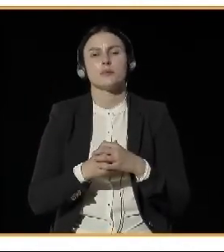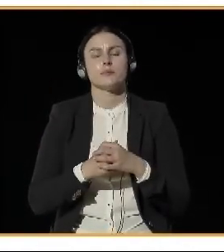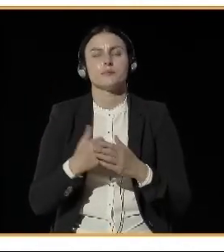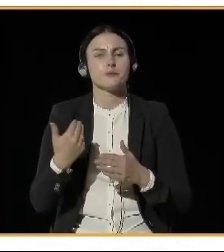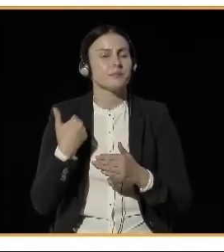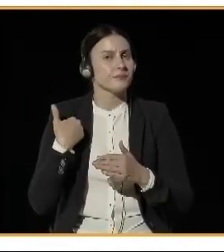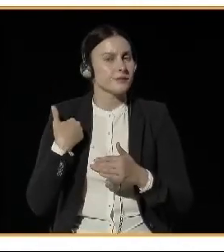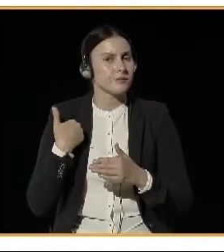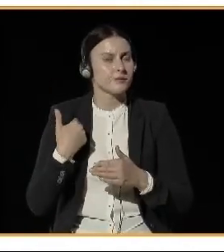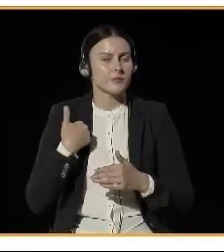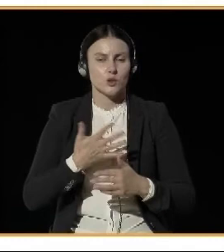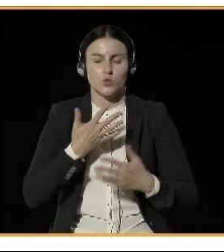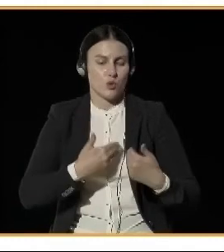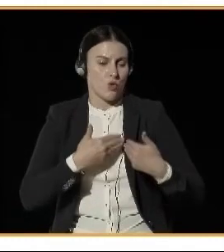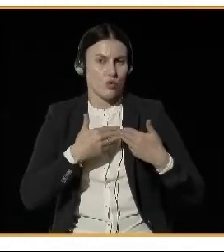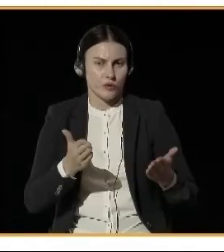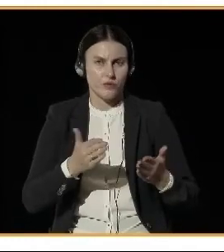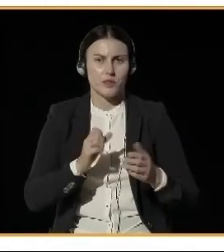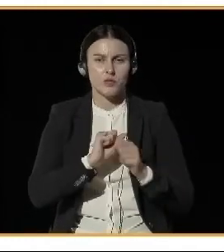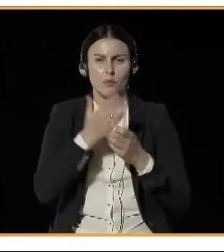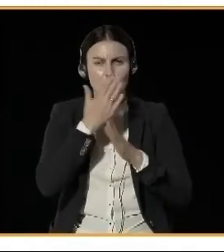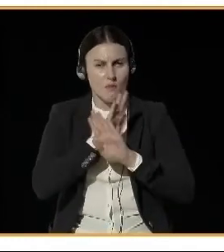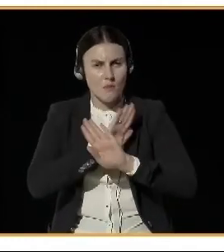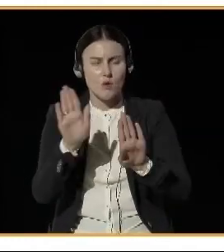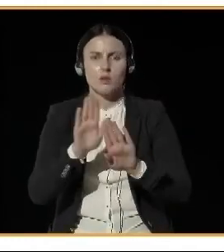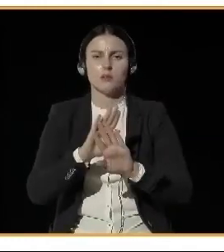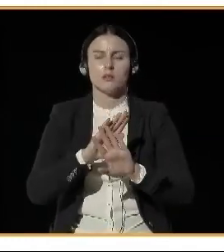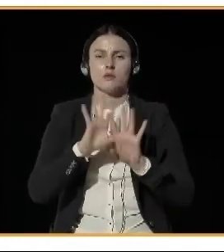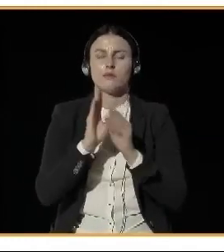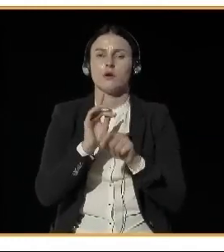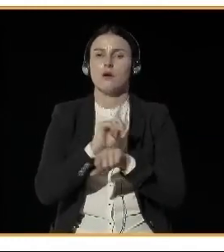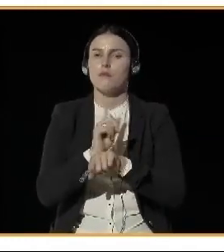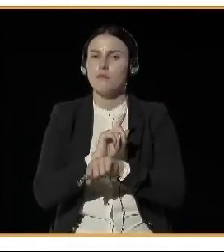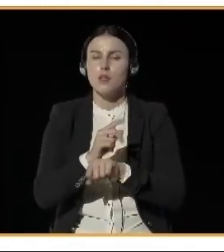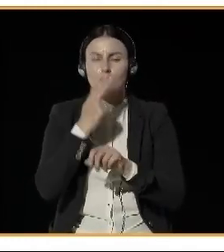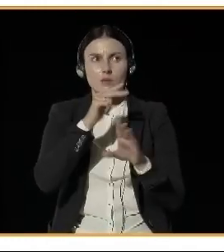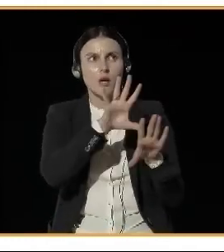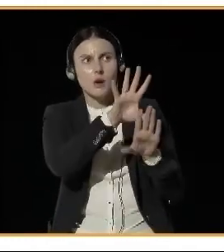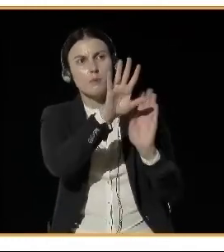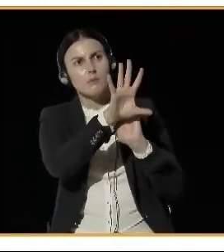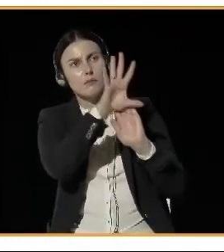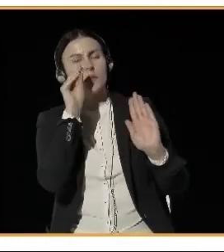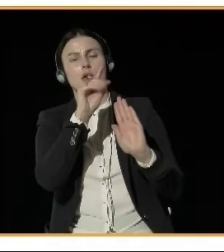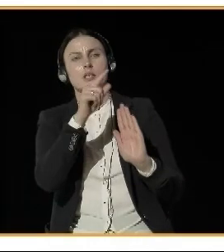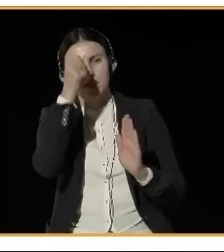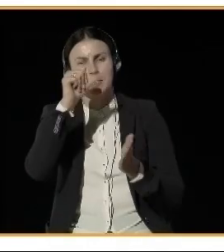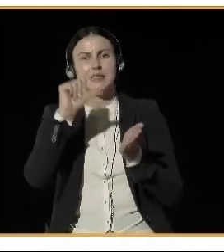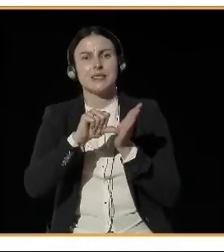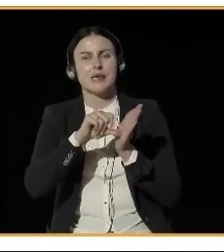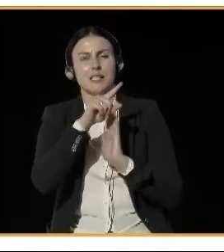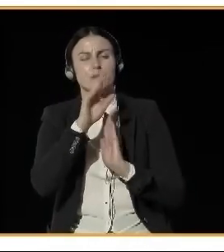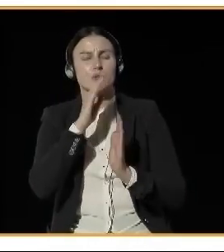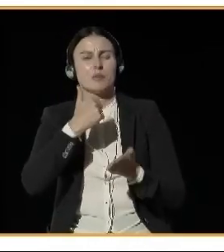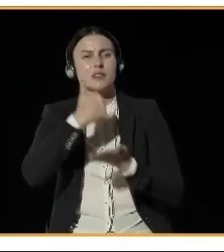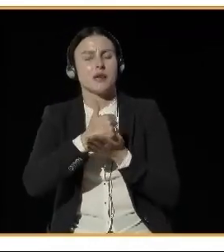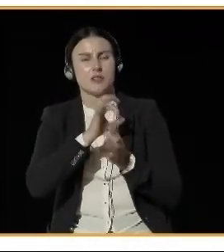quality station. Also, we were openly sort of saying when did we exceed